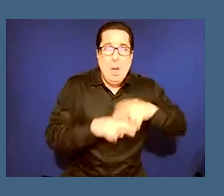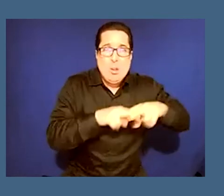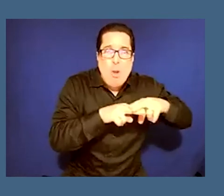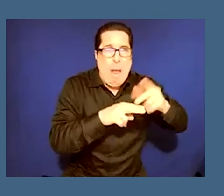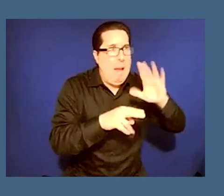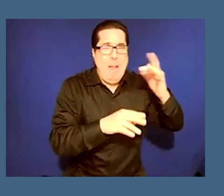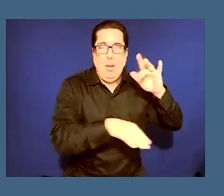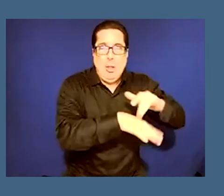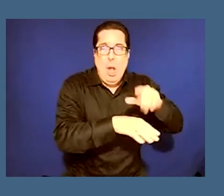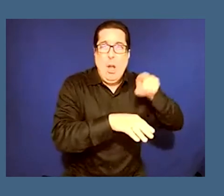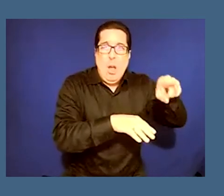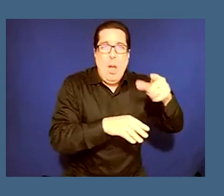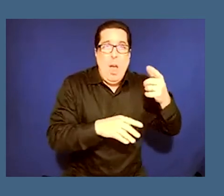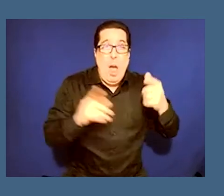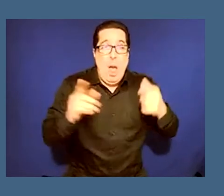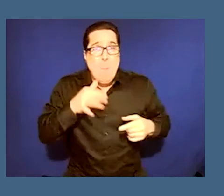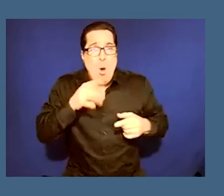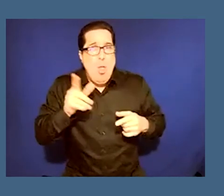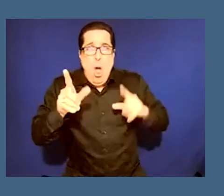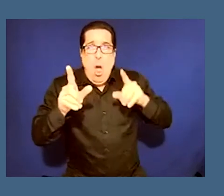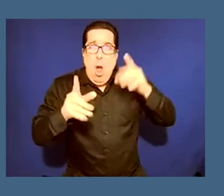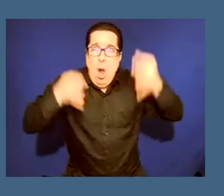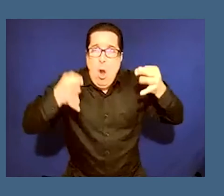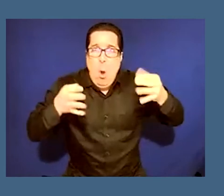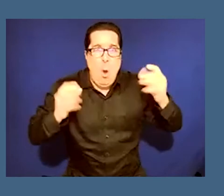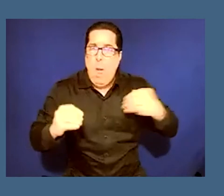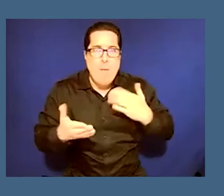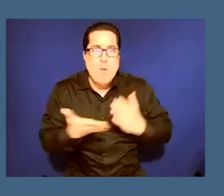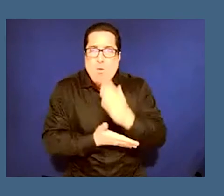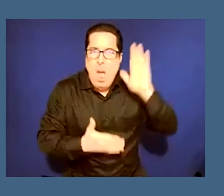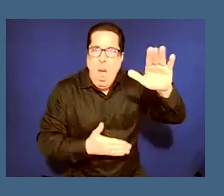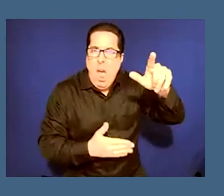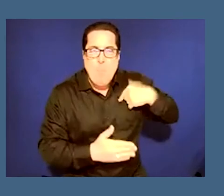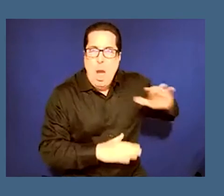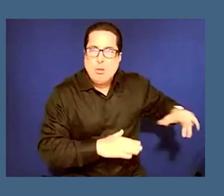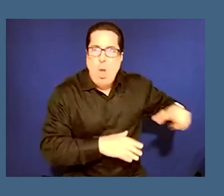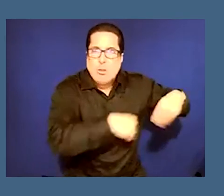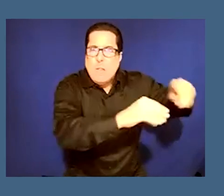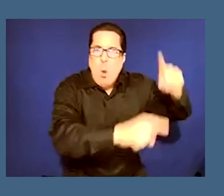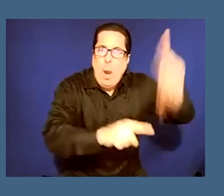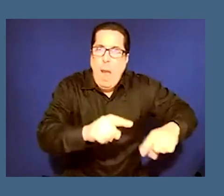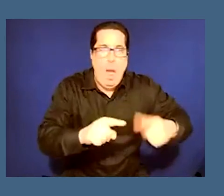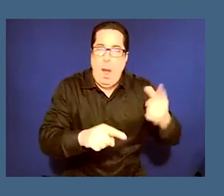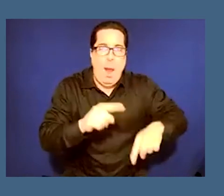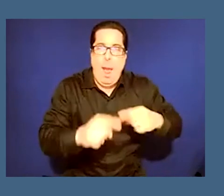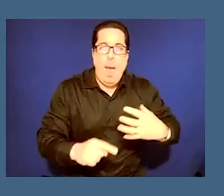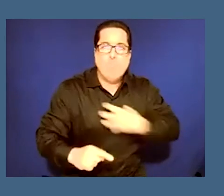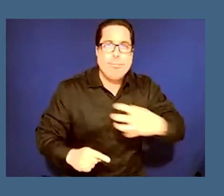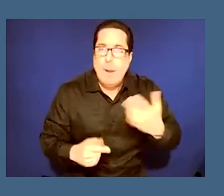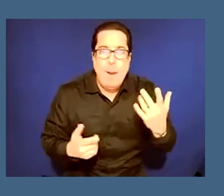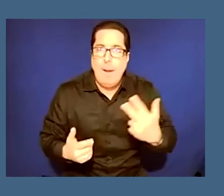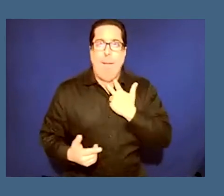child that you are selling off none of that so what do you say what do you do to keep that child whole